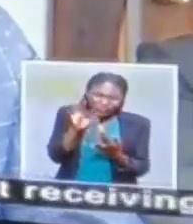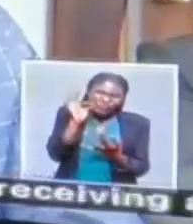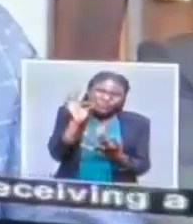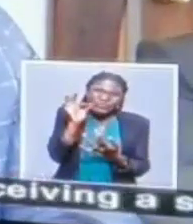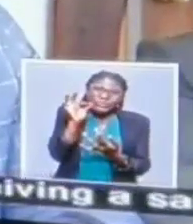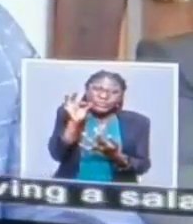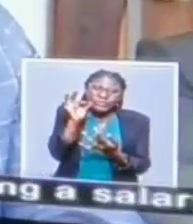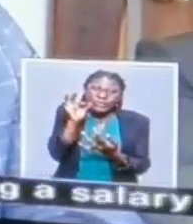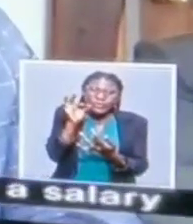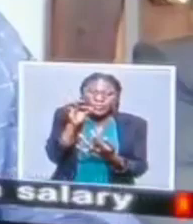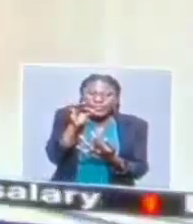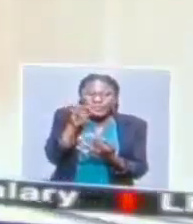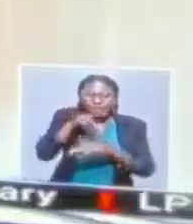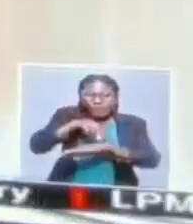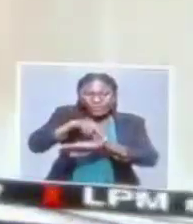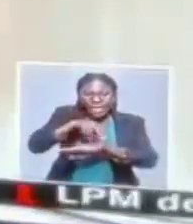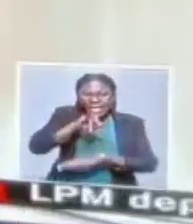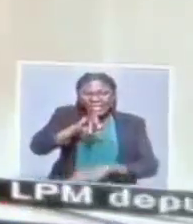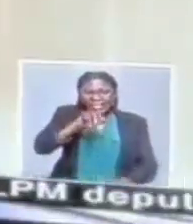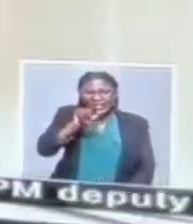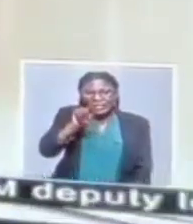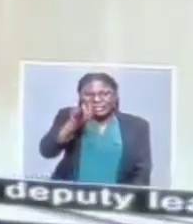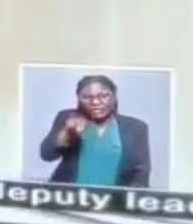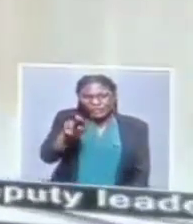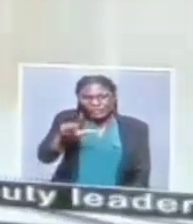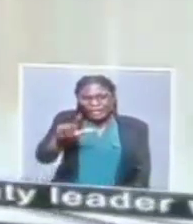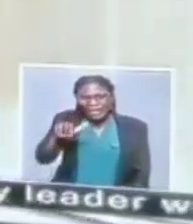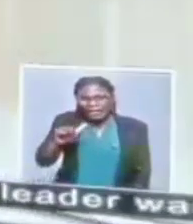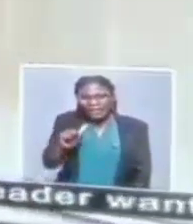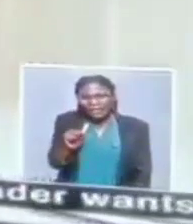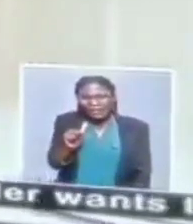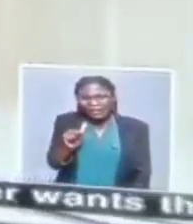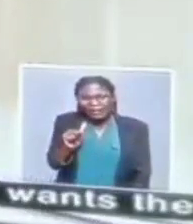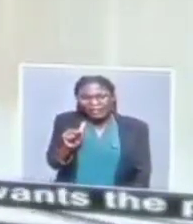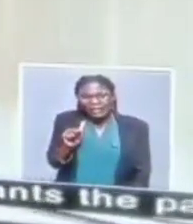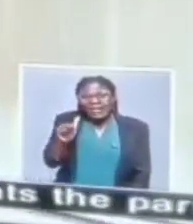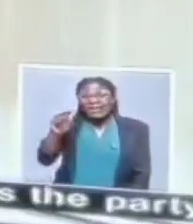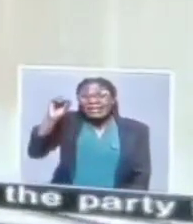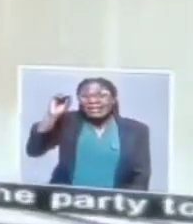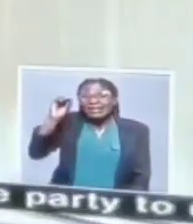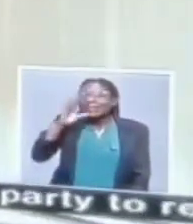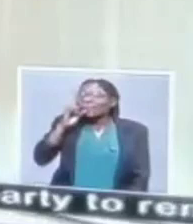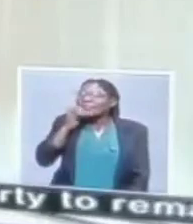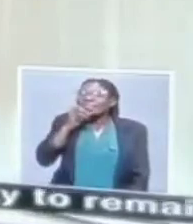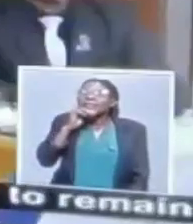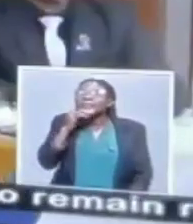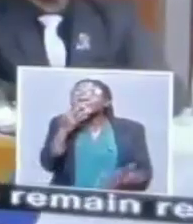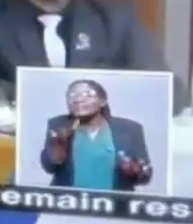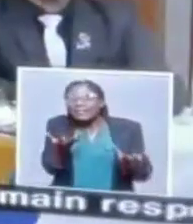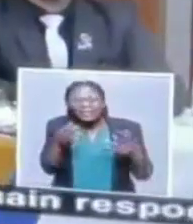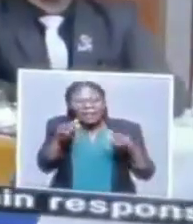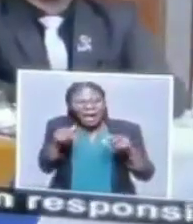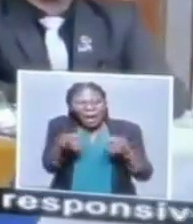Philemon Bangwo Itula. Without revealing how long Dr. Itula will go without salary if